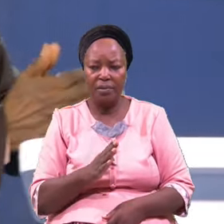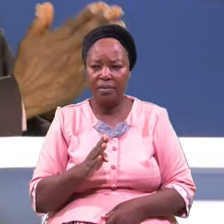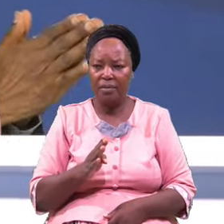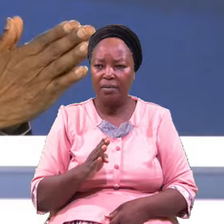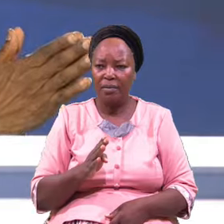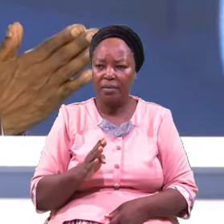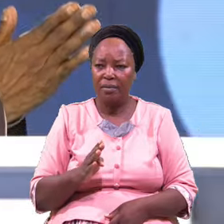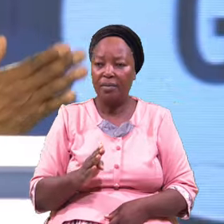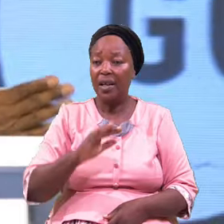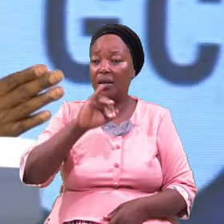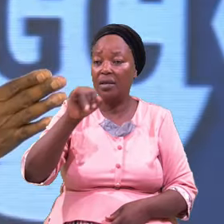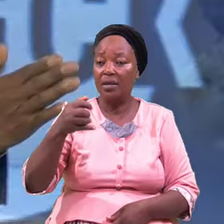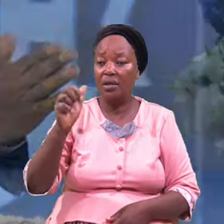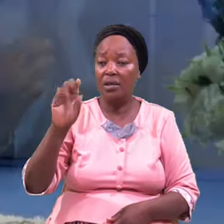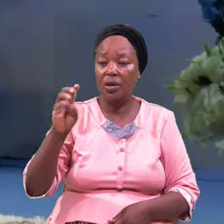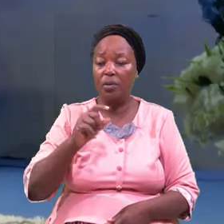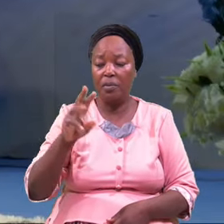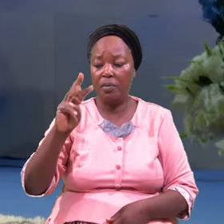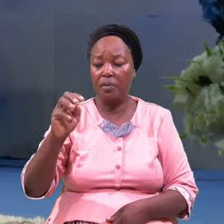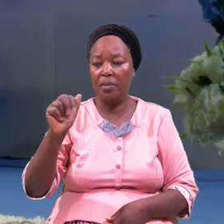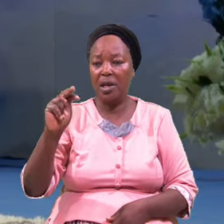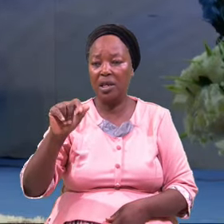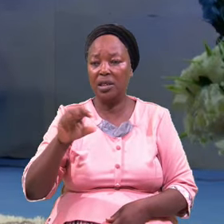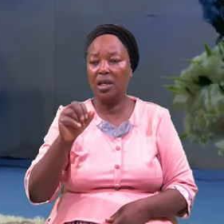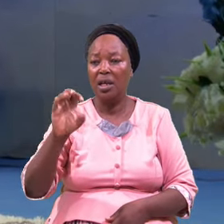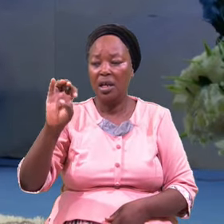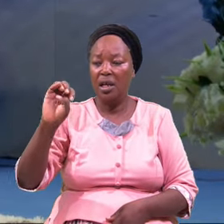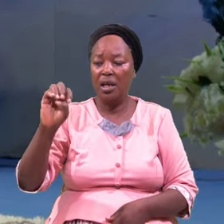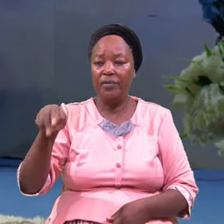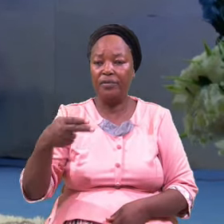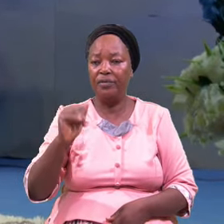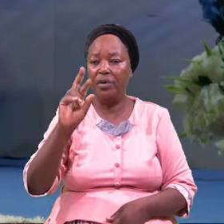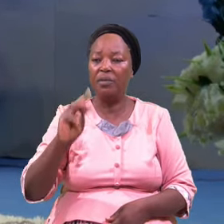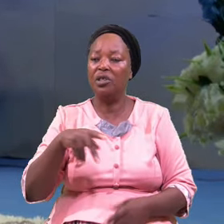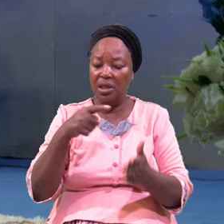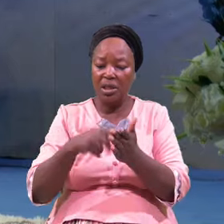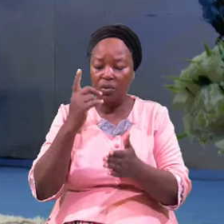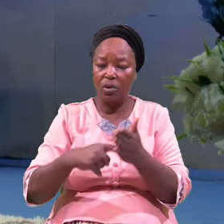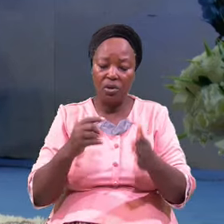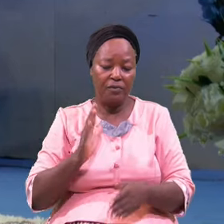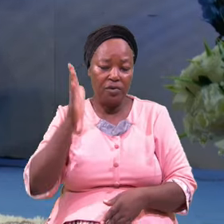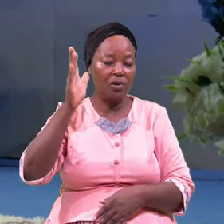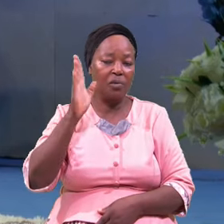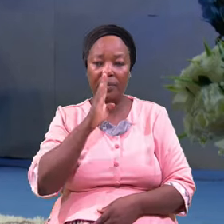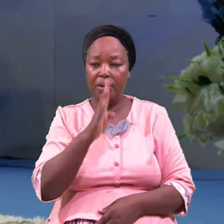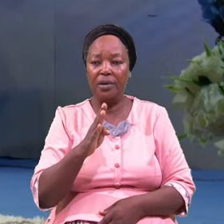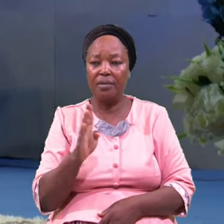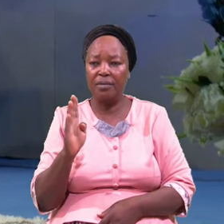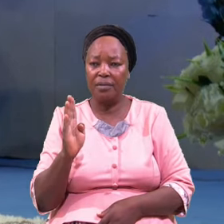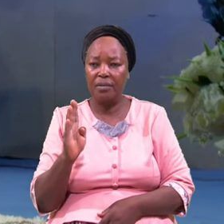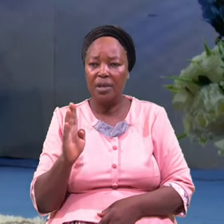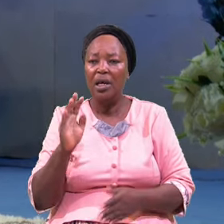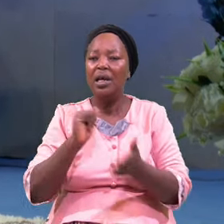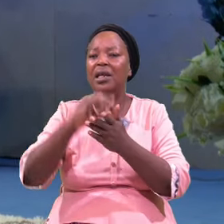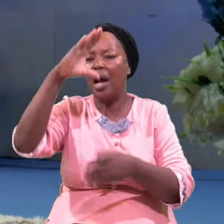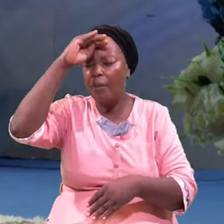Jacob Manasseh Ephraim This What Your Future Will Be That Man